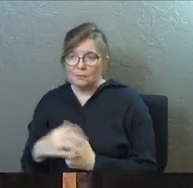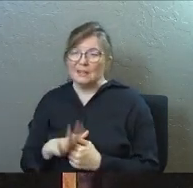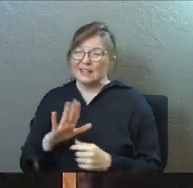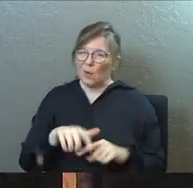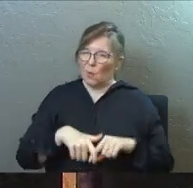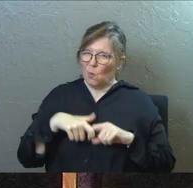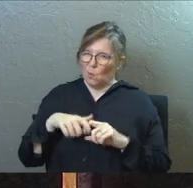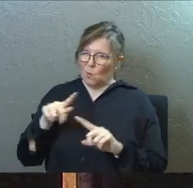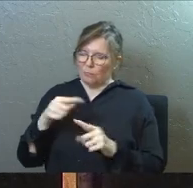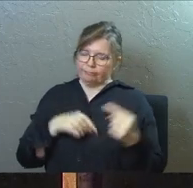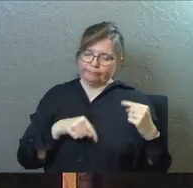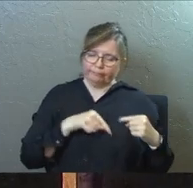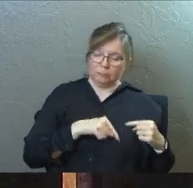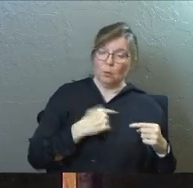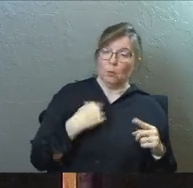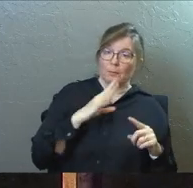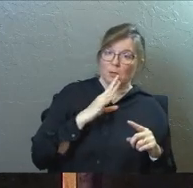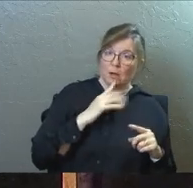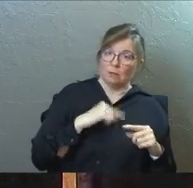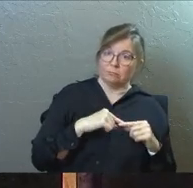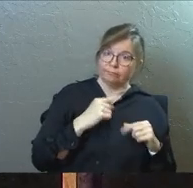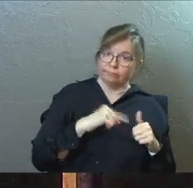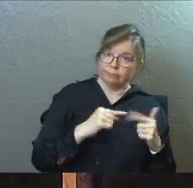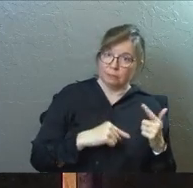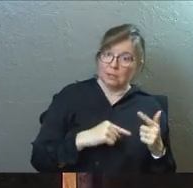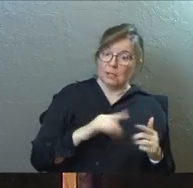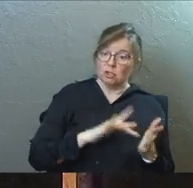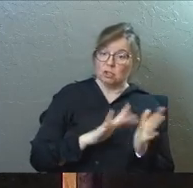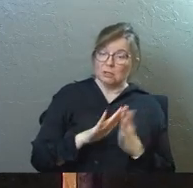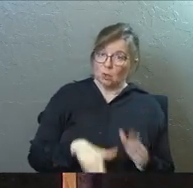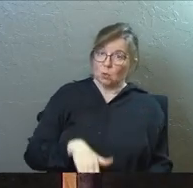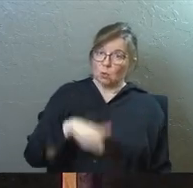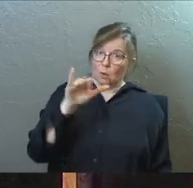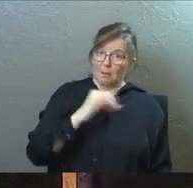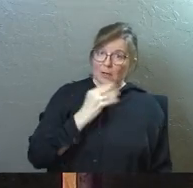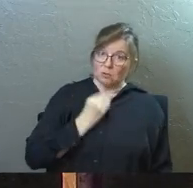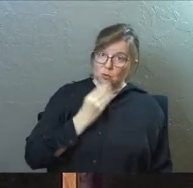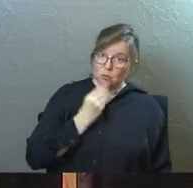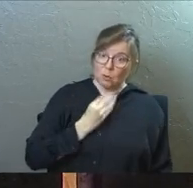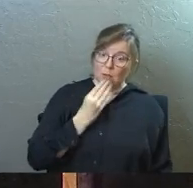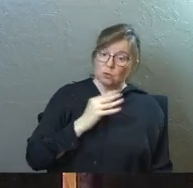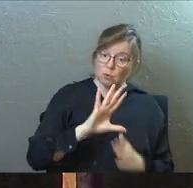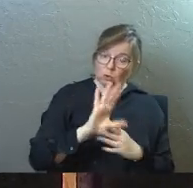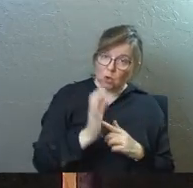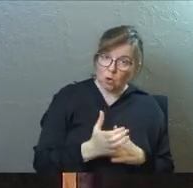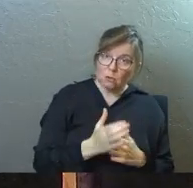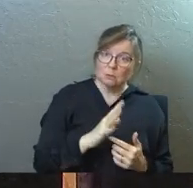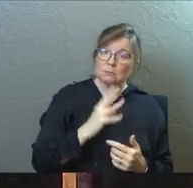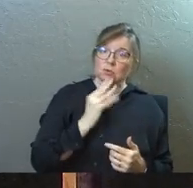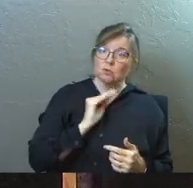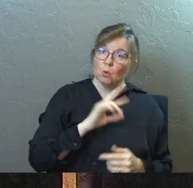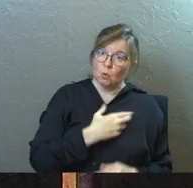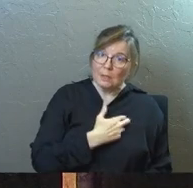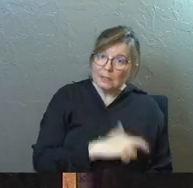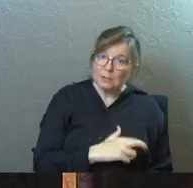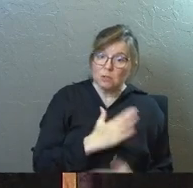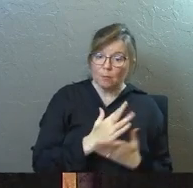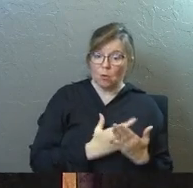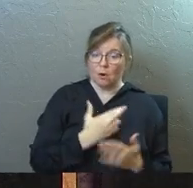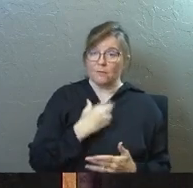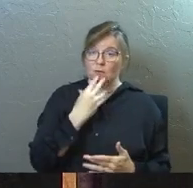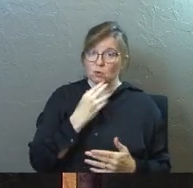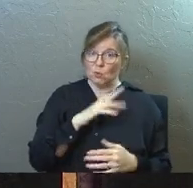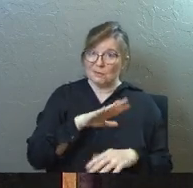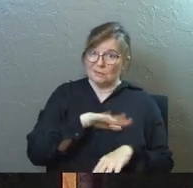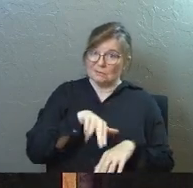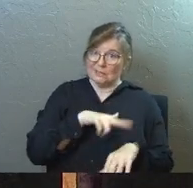in the book of Acts, Jesus grew up as a Jew, in Jewish culture, in the Jewish religion, part of the Jewish